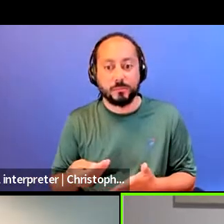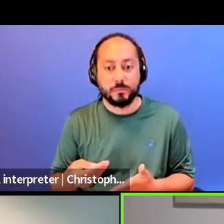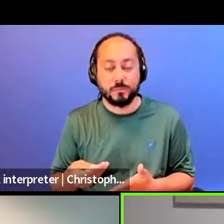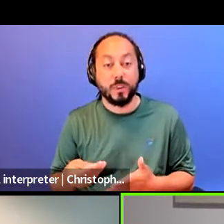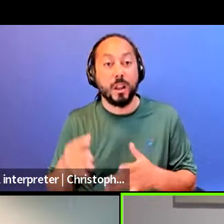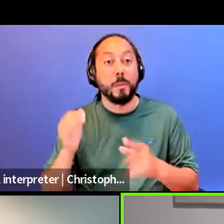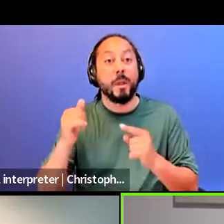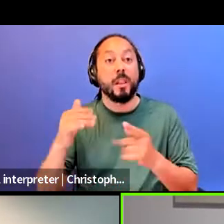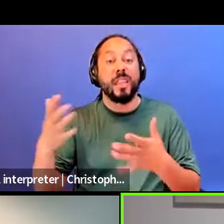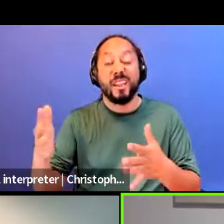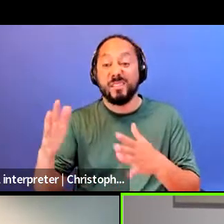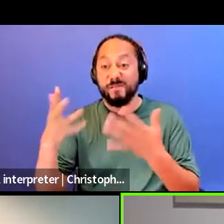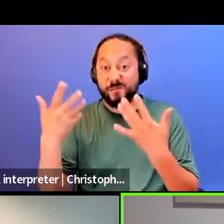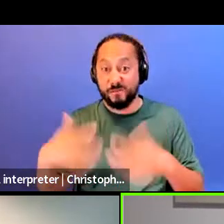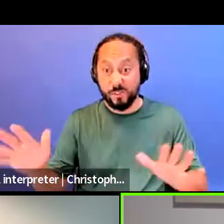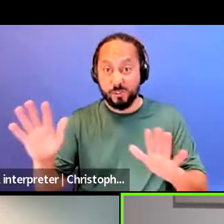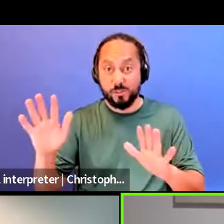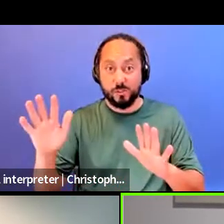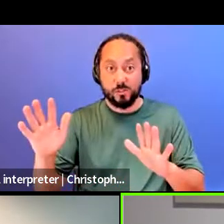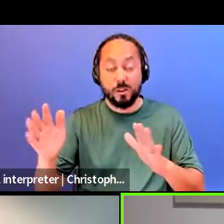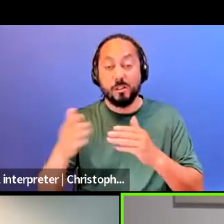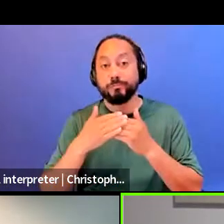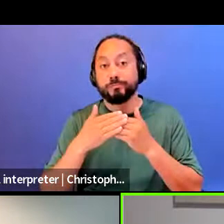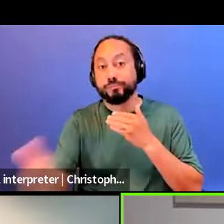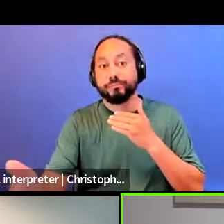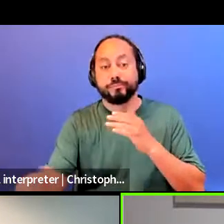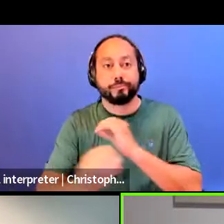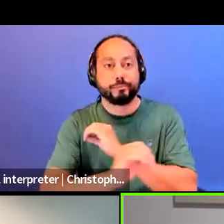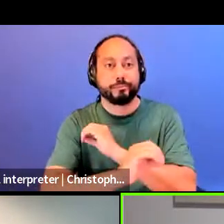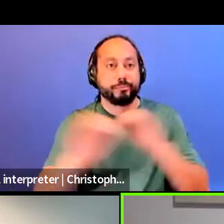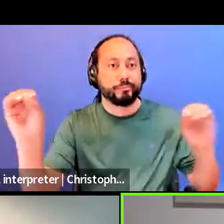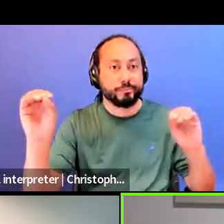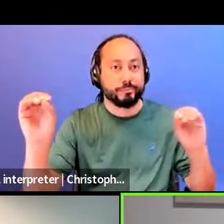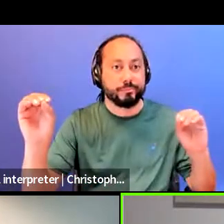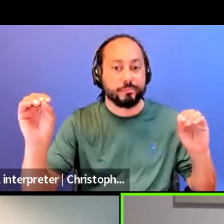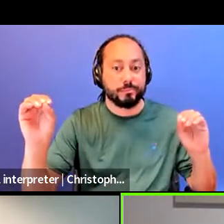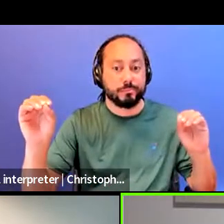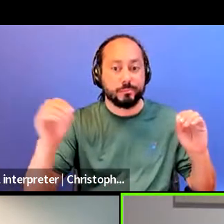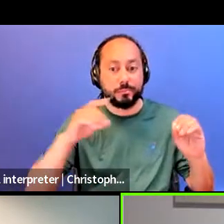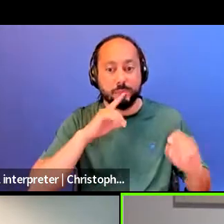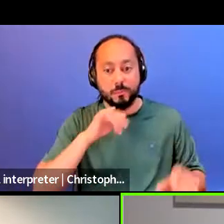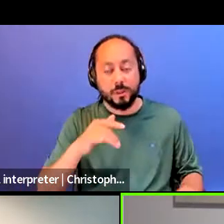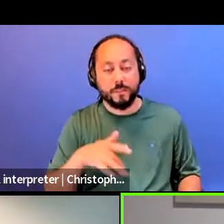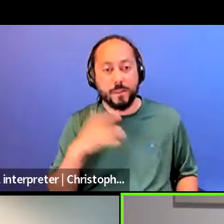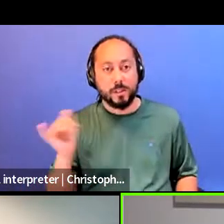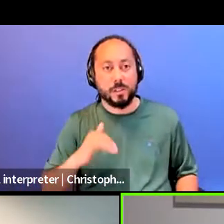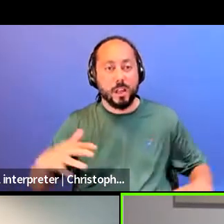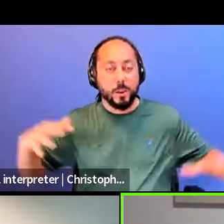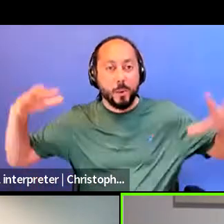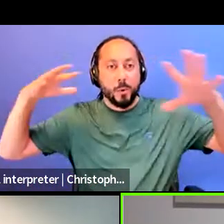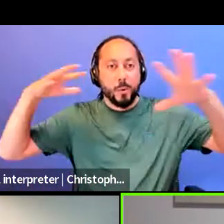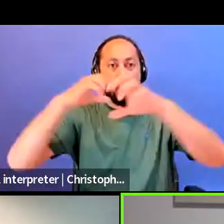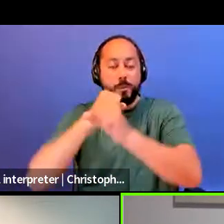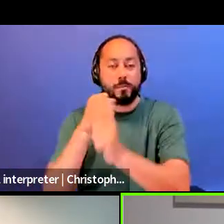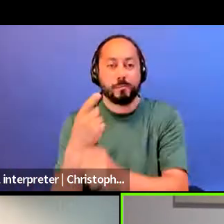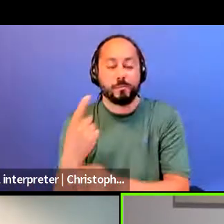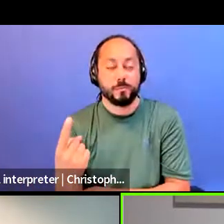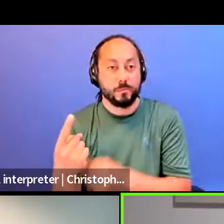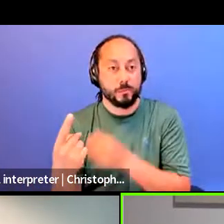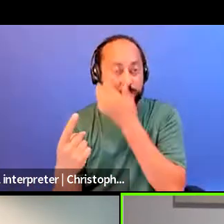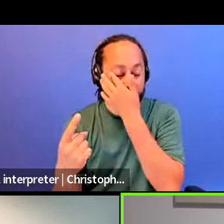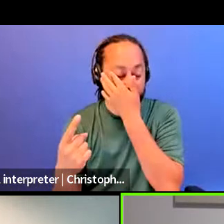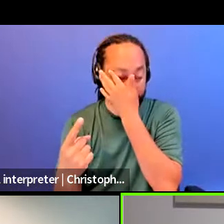year that there's just like nothing. Um, it feels like such a vacuum that is filled